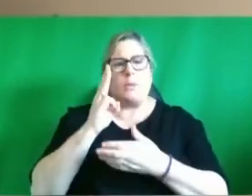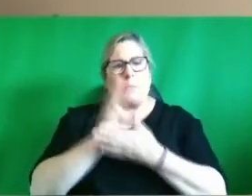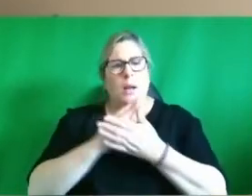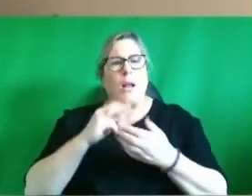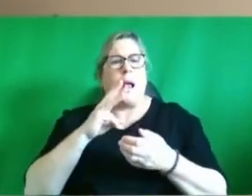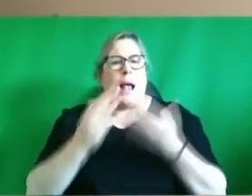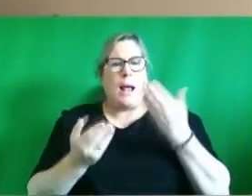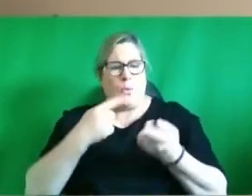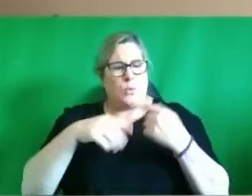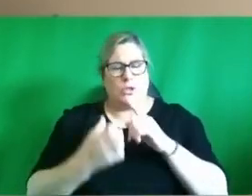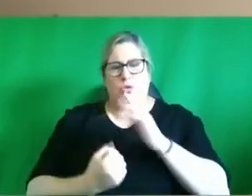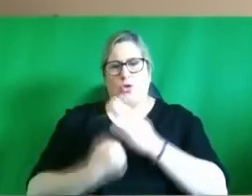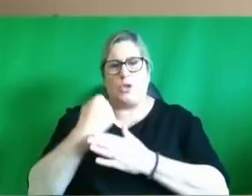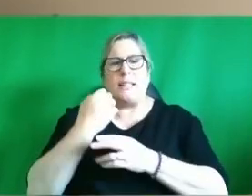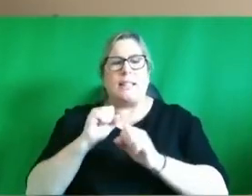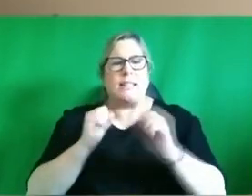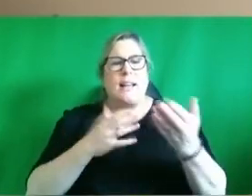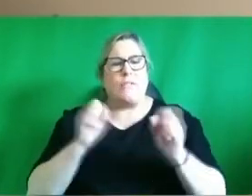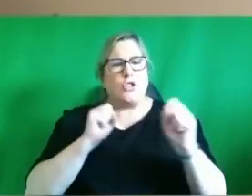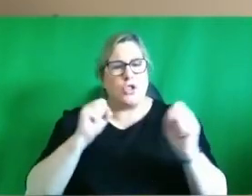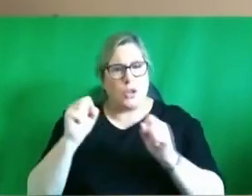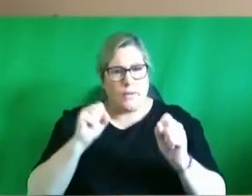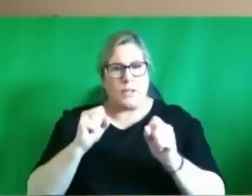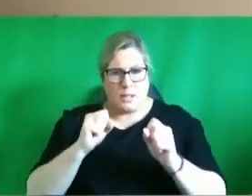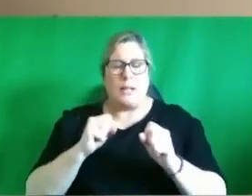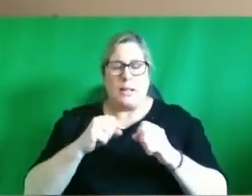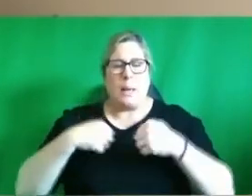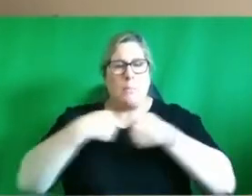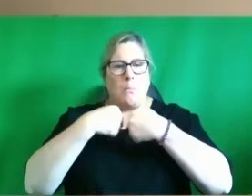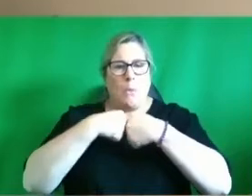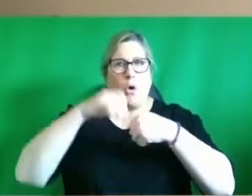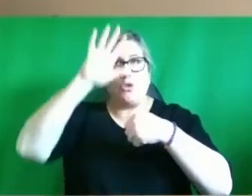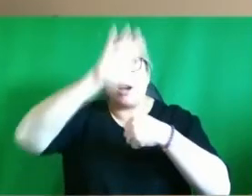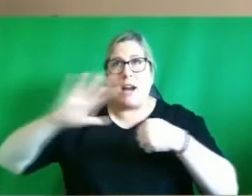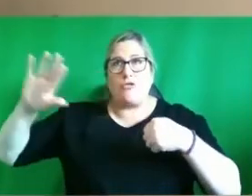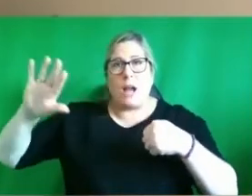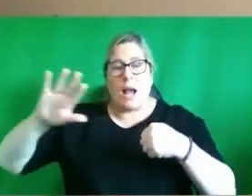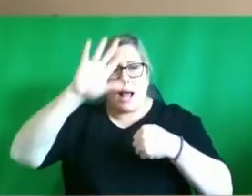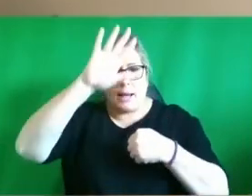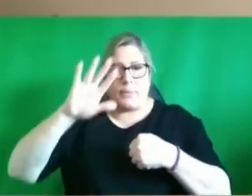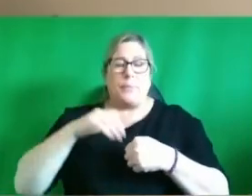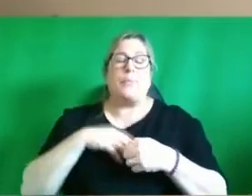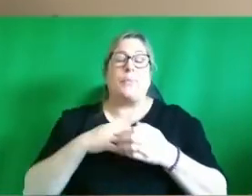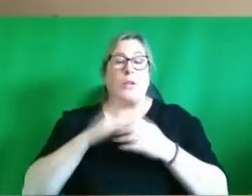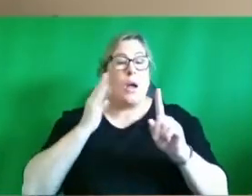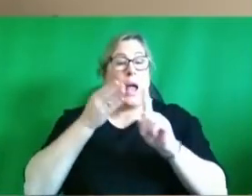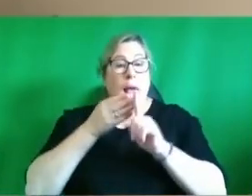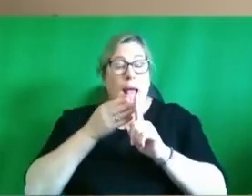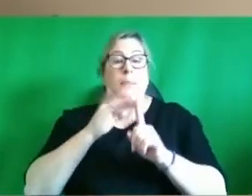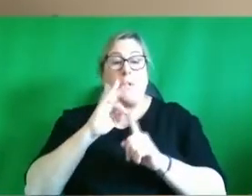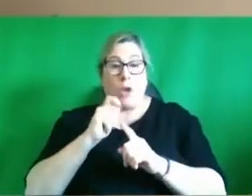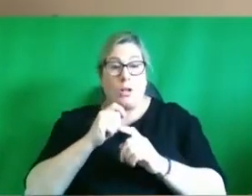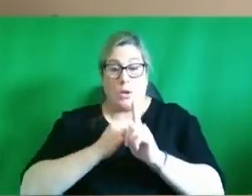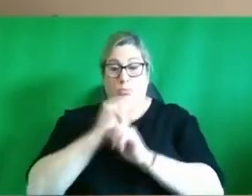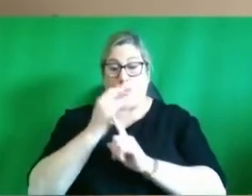in helping to deliver services across the border region ultimately the purpose of COT is to improve the lives of